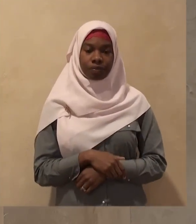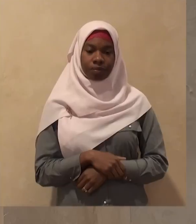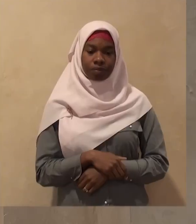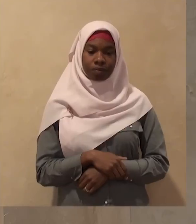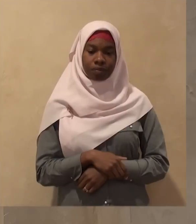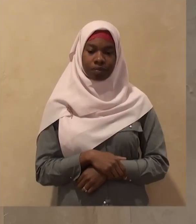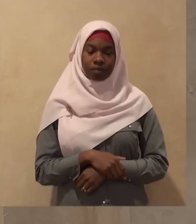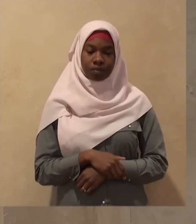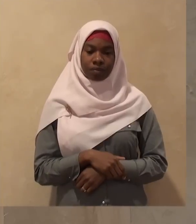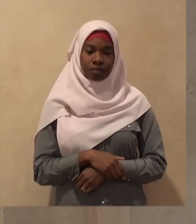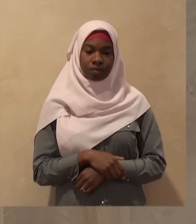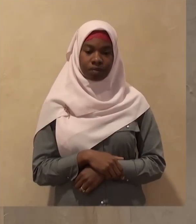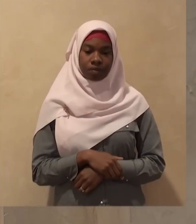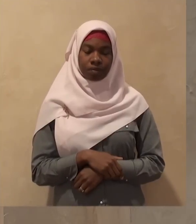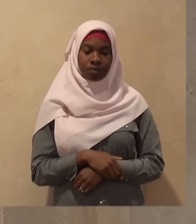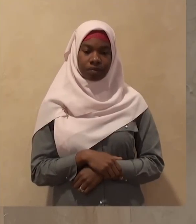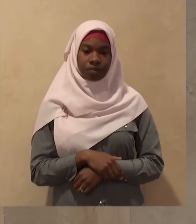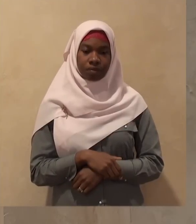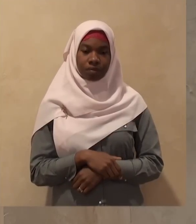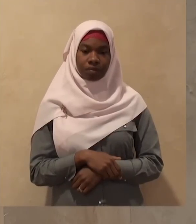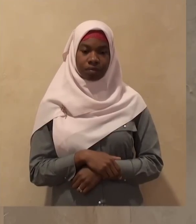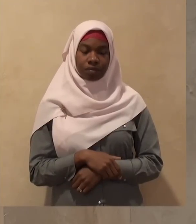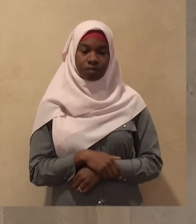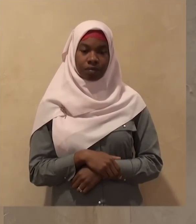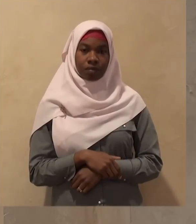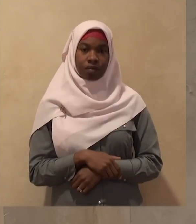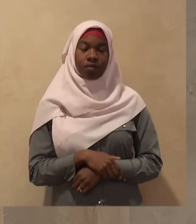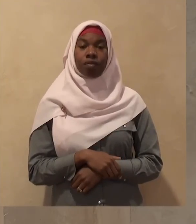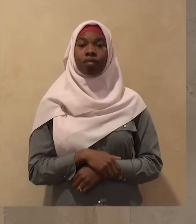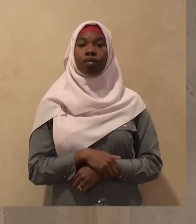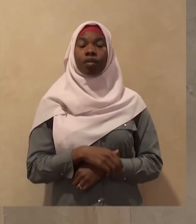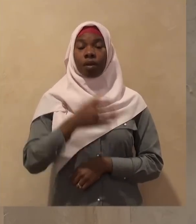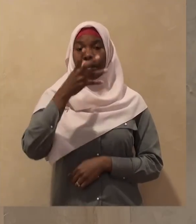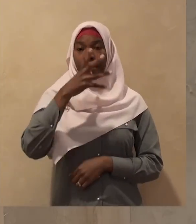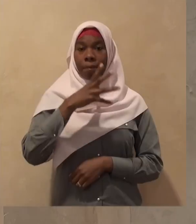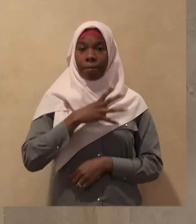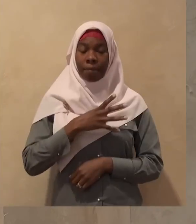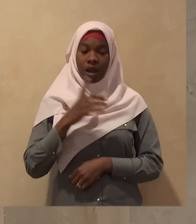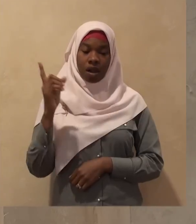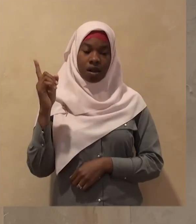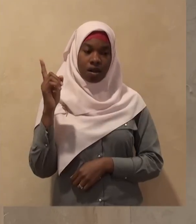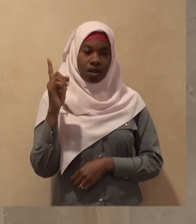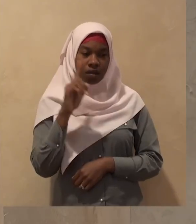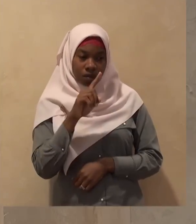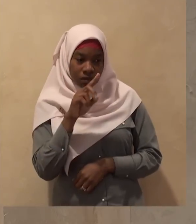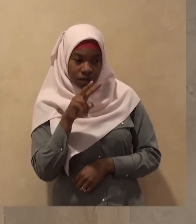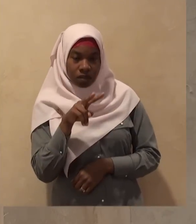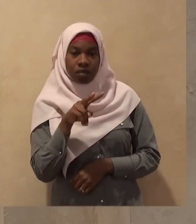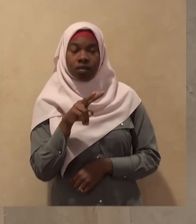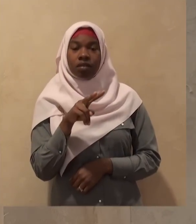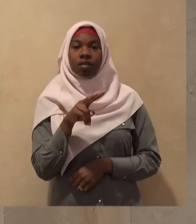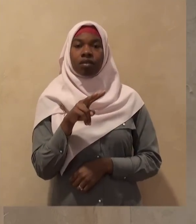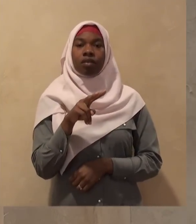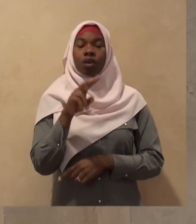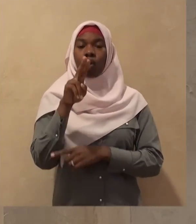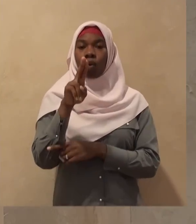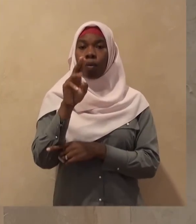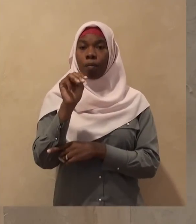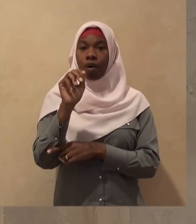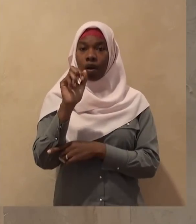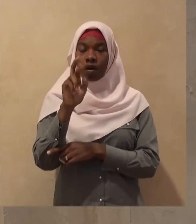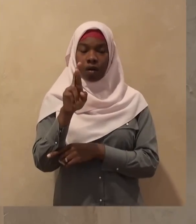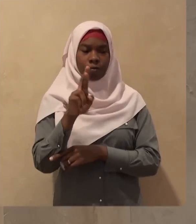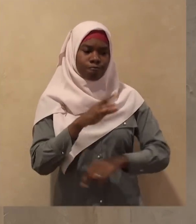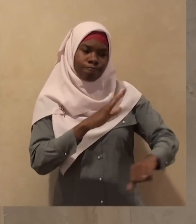that he said i saw umar bin khattab smacking the hands of those people who